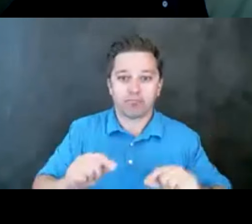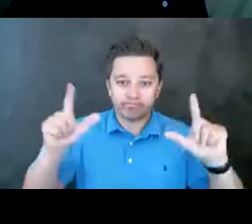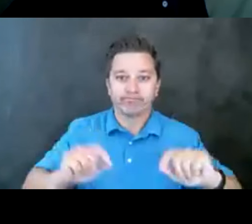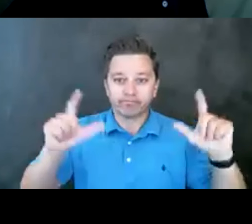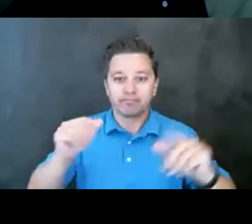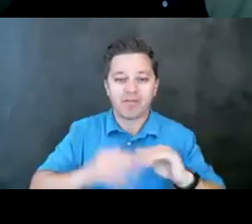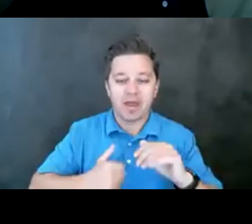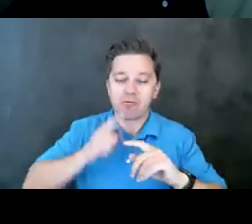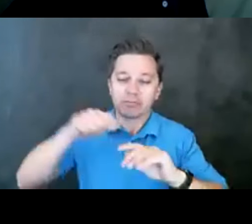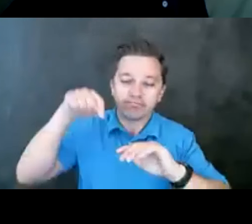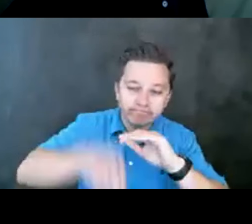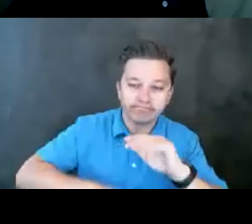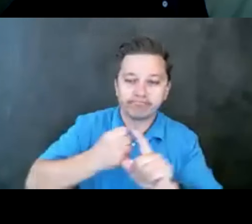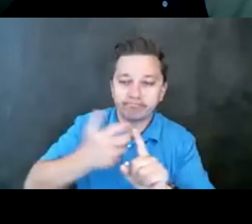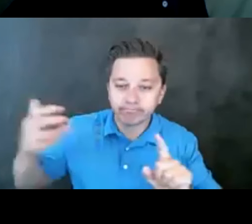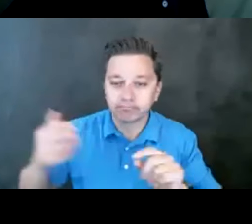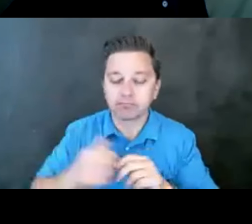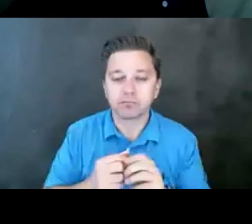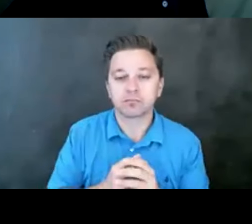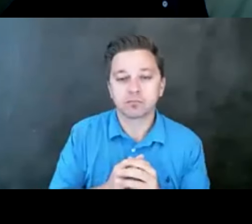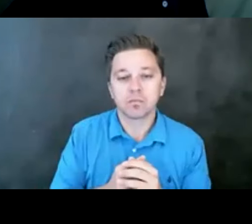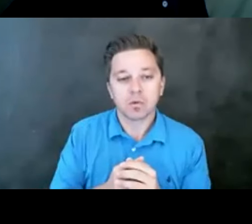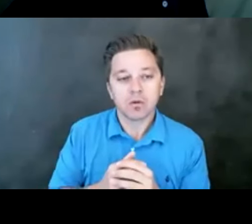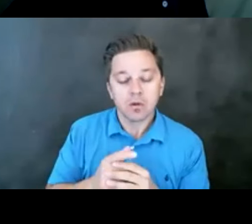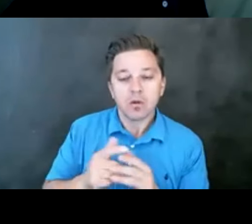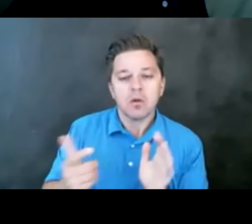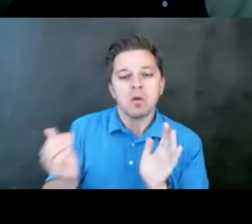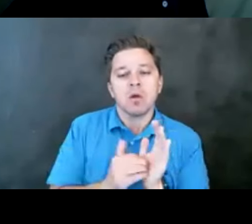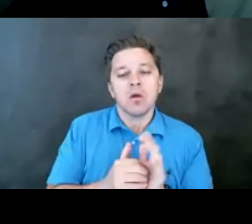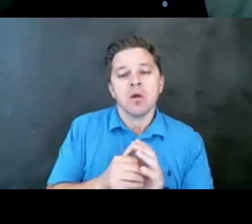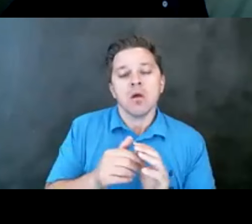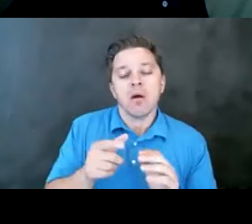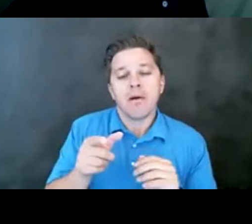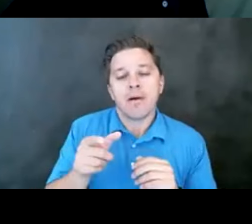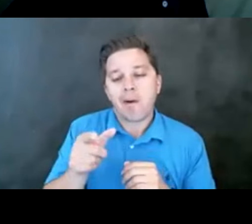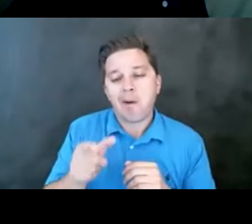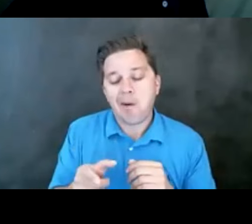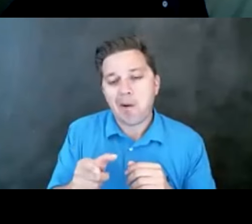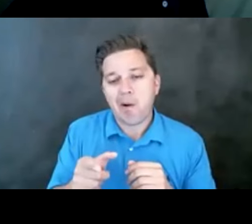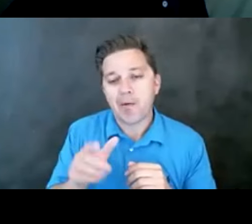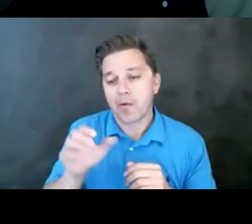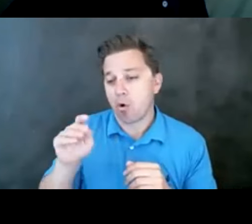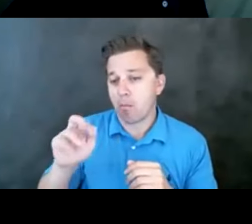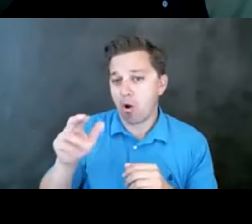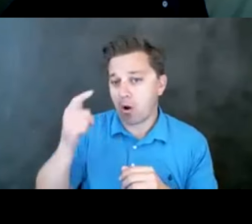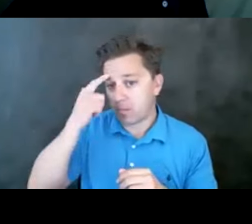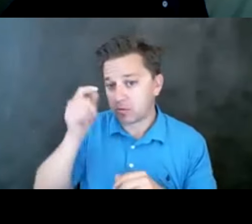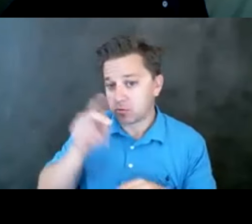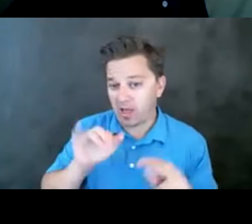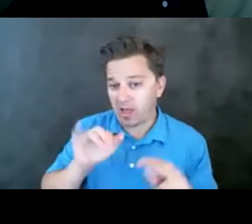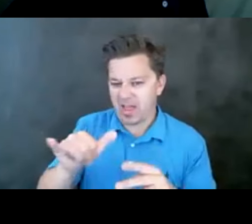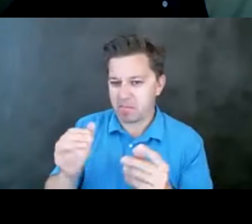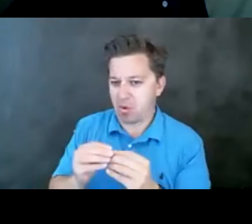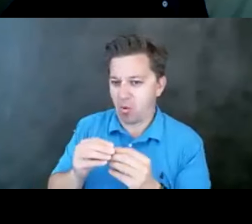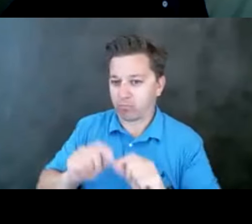even a broader picture of that. So again, just Omar, since you were looking at it, this is maybe a little better